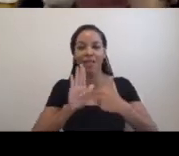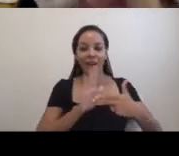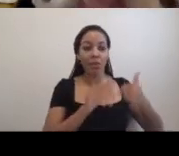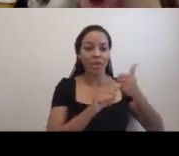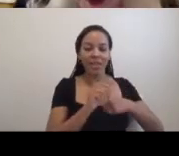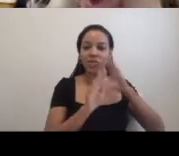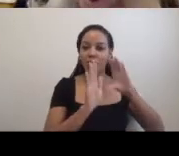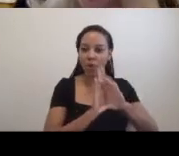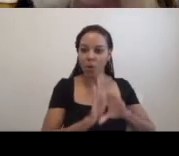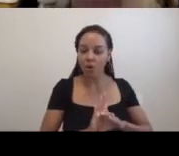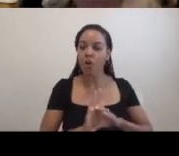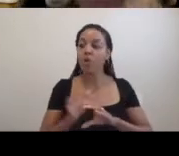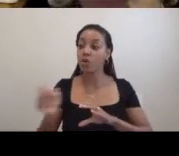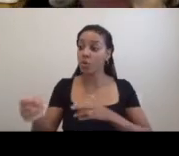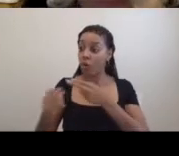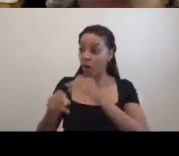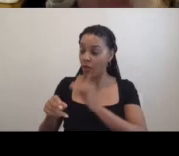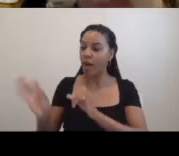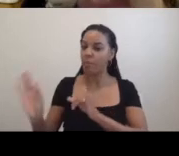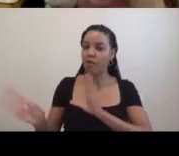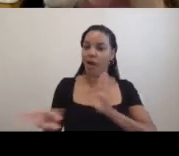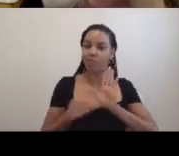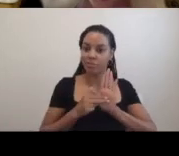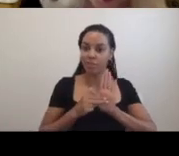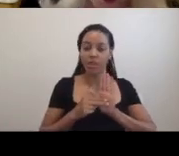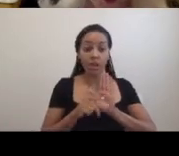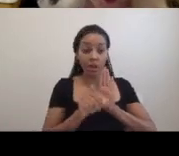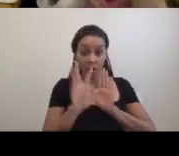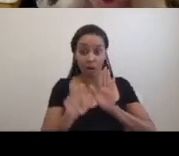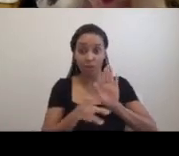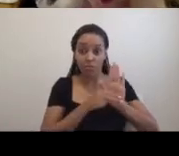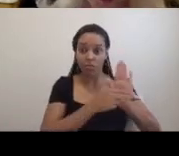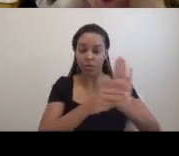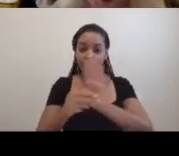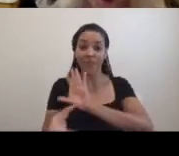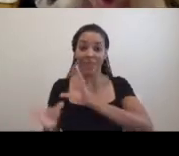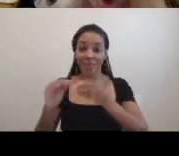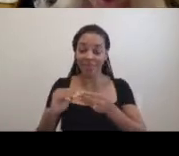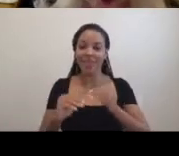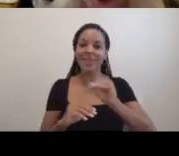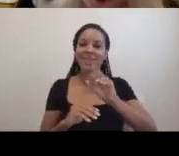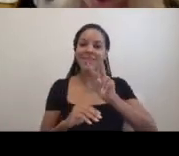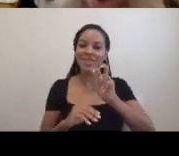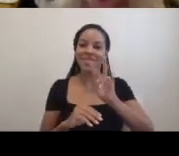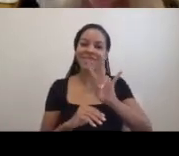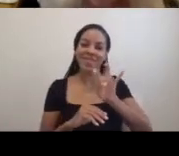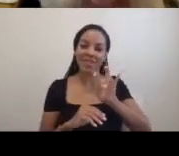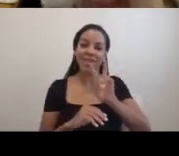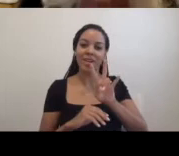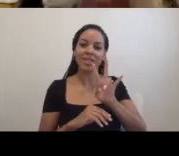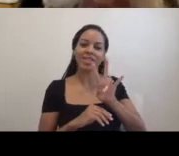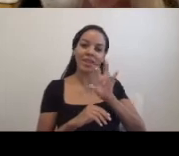By the end of the exhibition, there were 720 photographs of what I saw